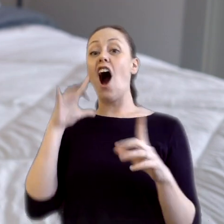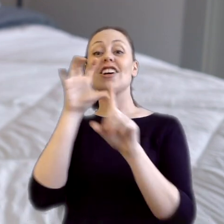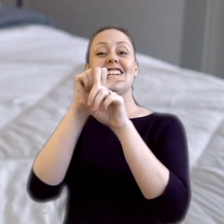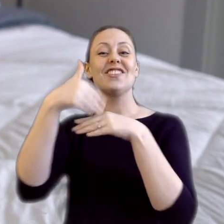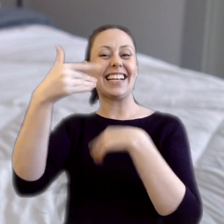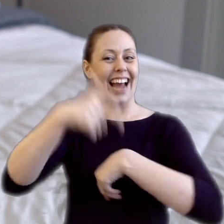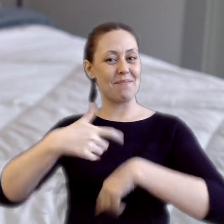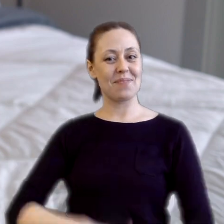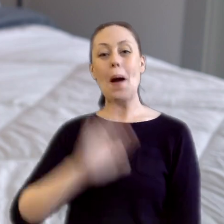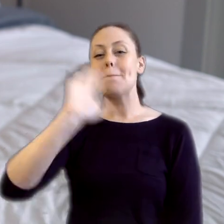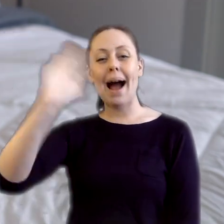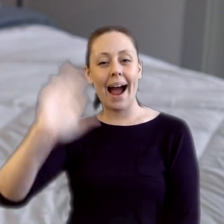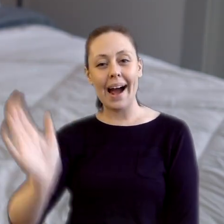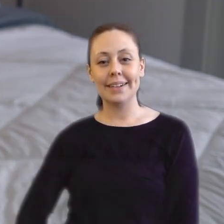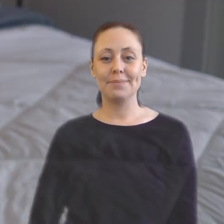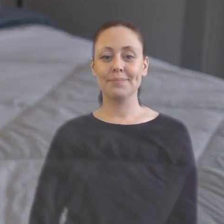catch you next time. Bye.